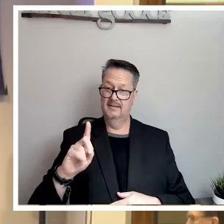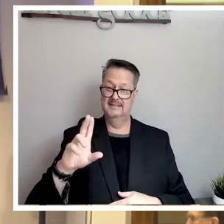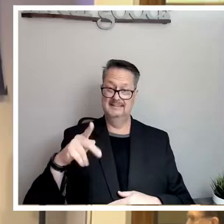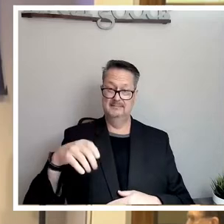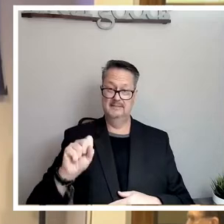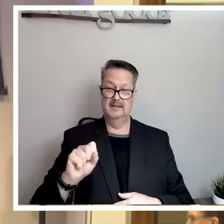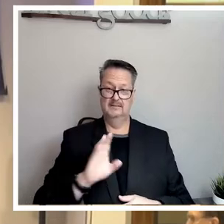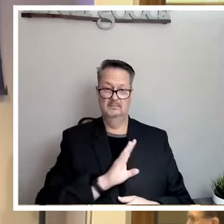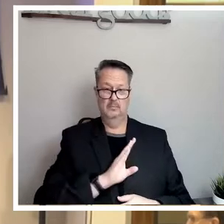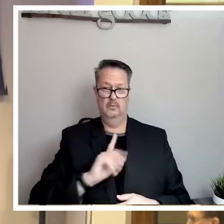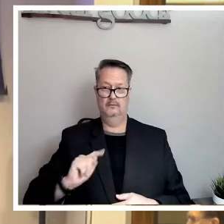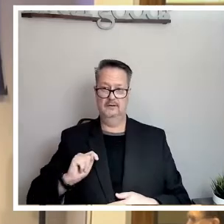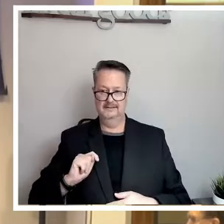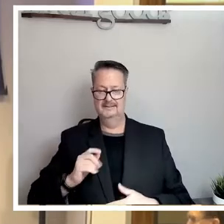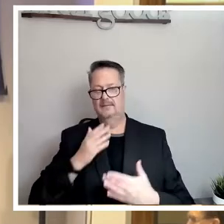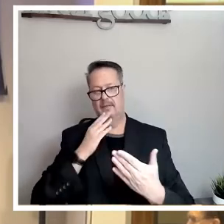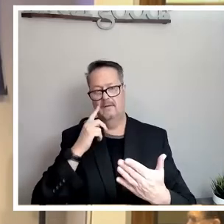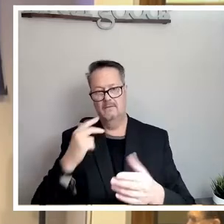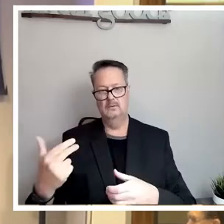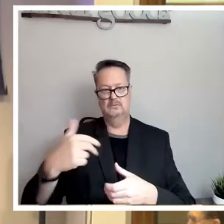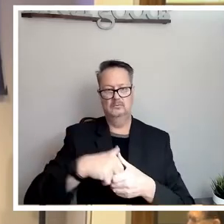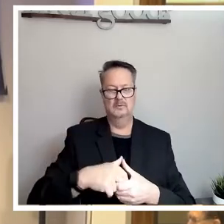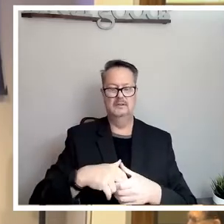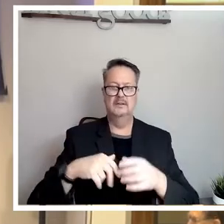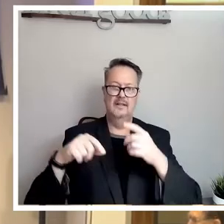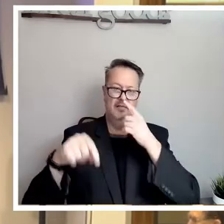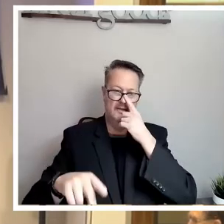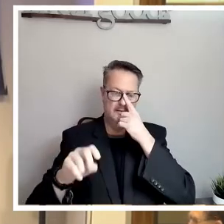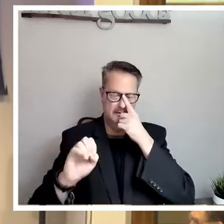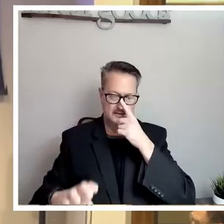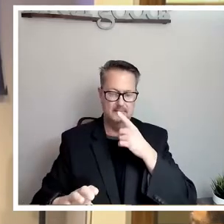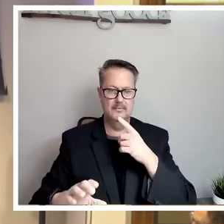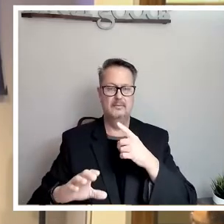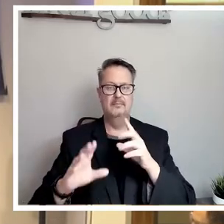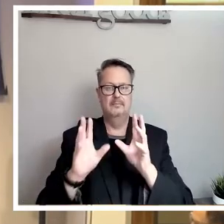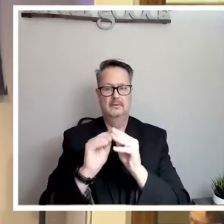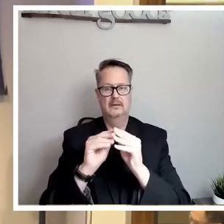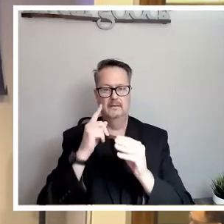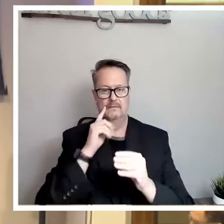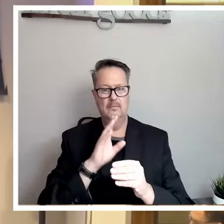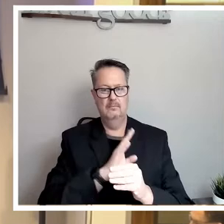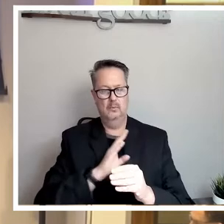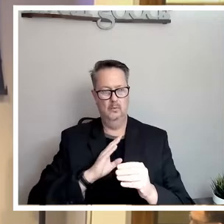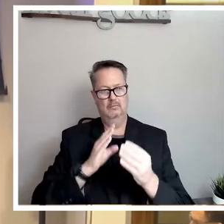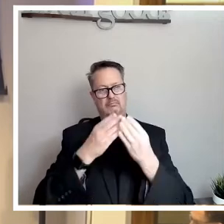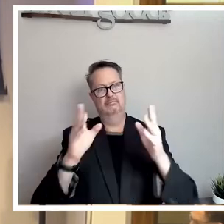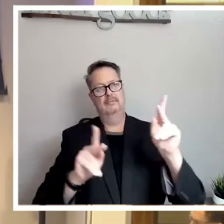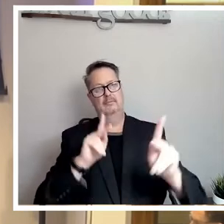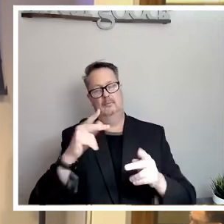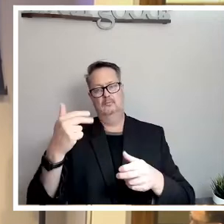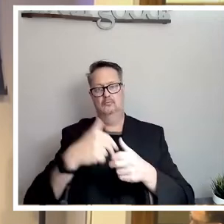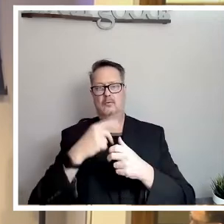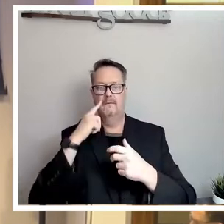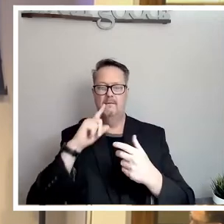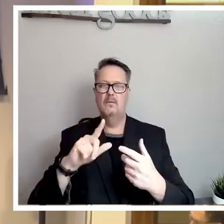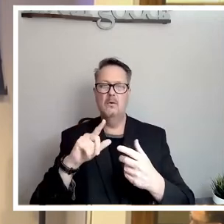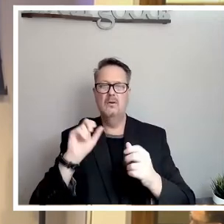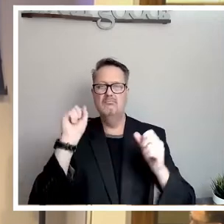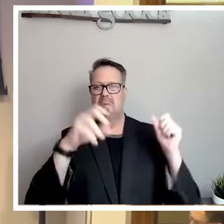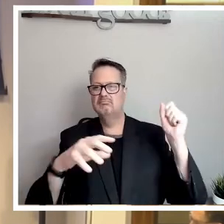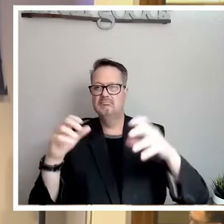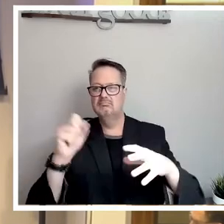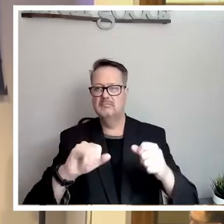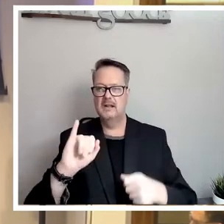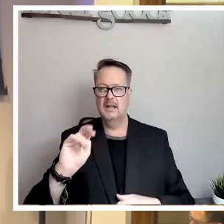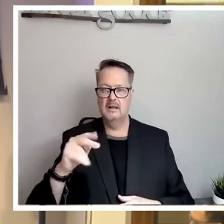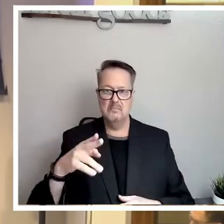joining its December 13th hybrid board public input session. There are several ways to listen to this event. You